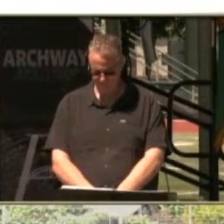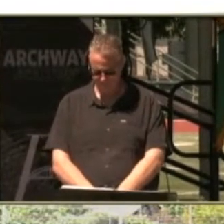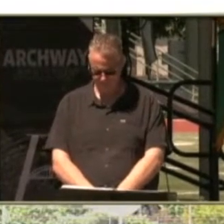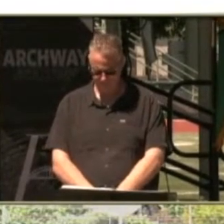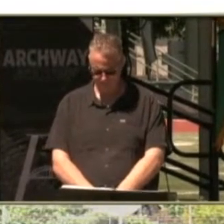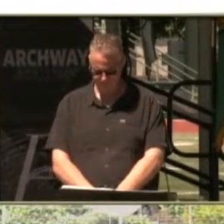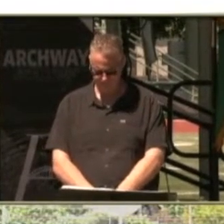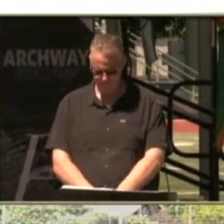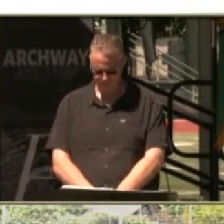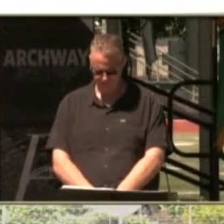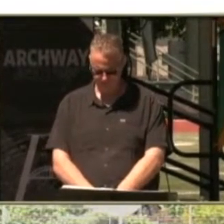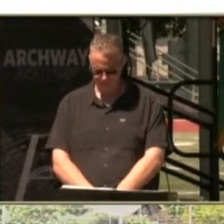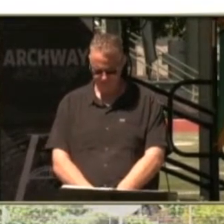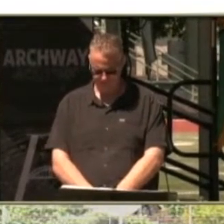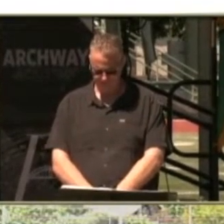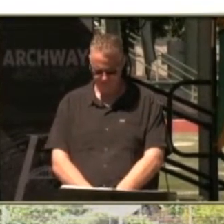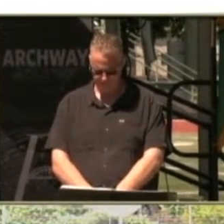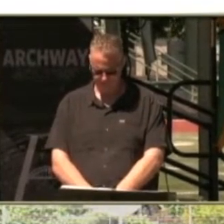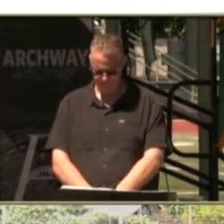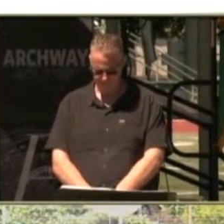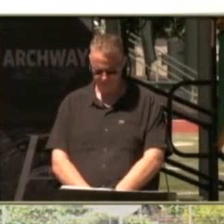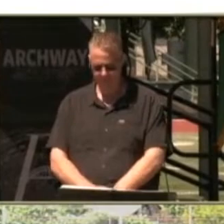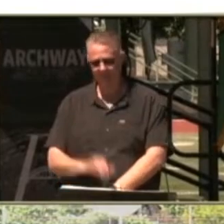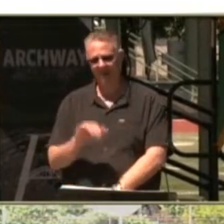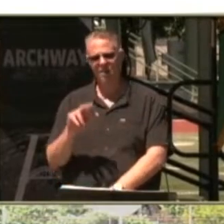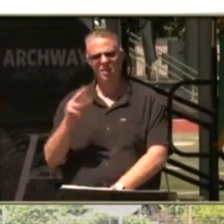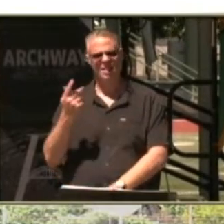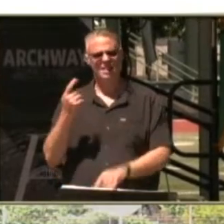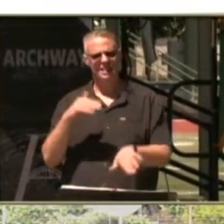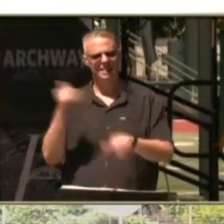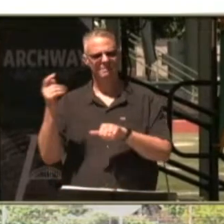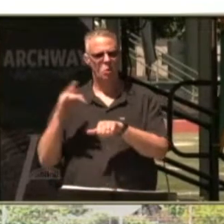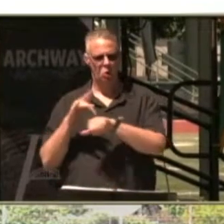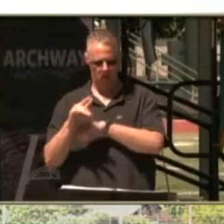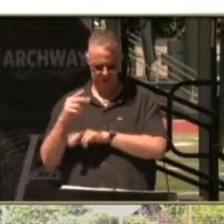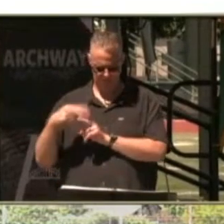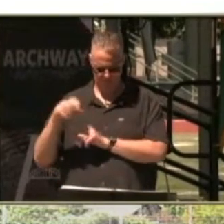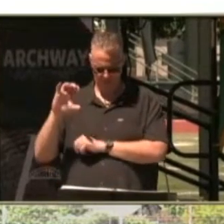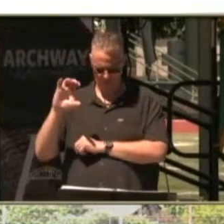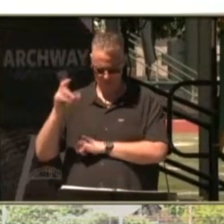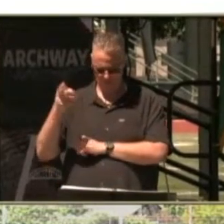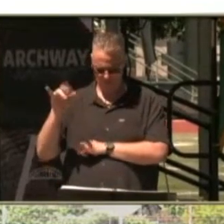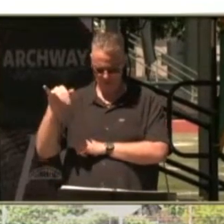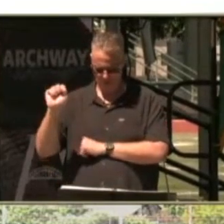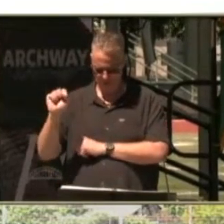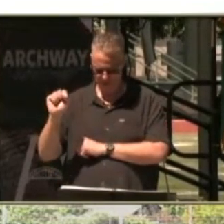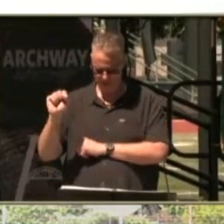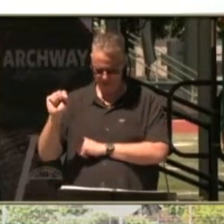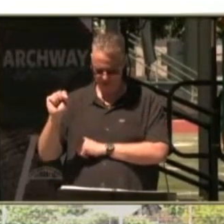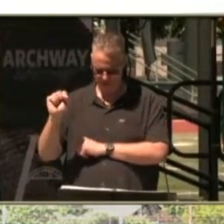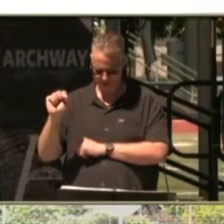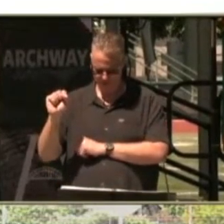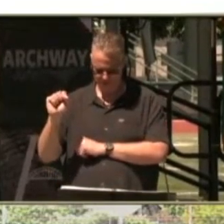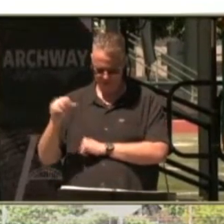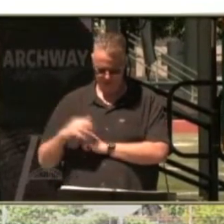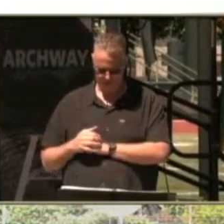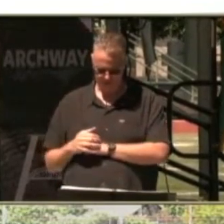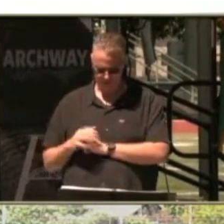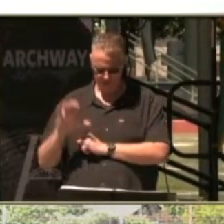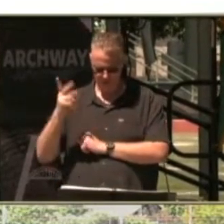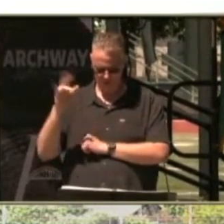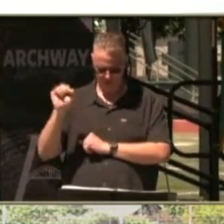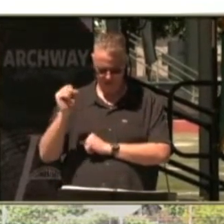all right uh my third one is the one that's leaving us a little early that's chris uh chris has decided